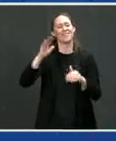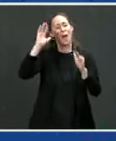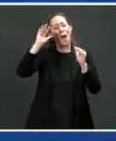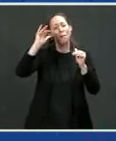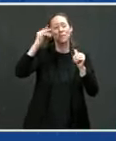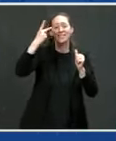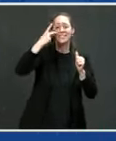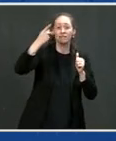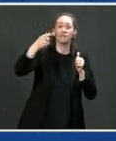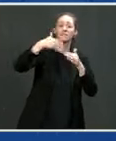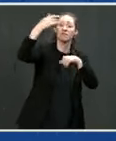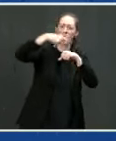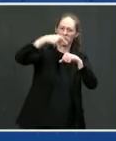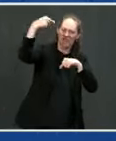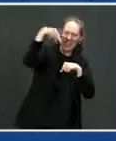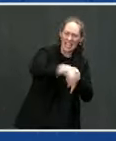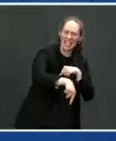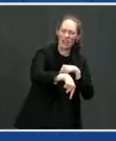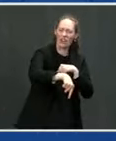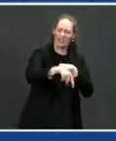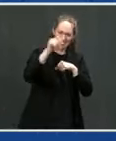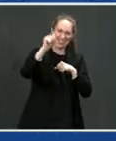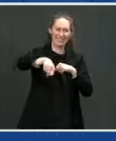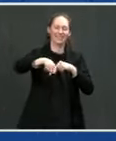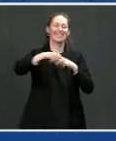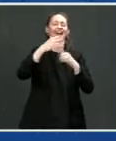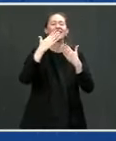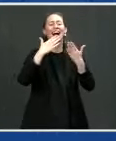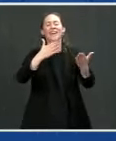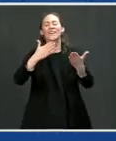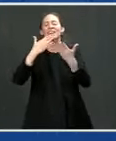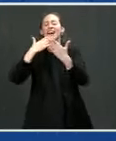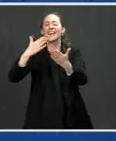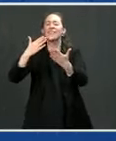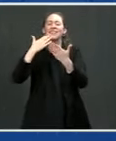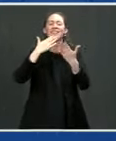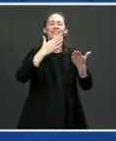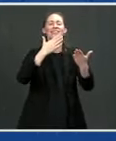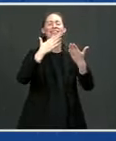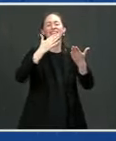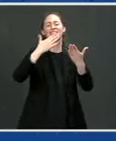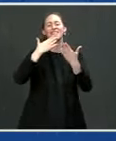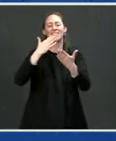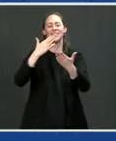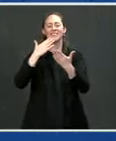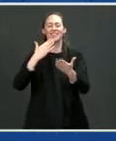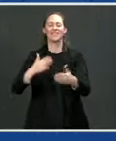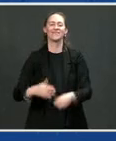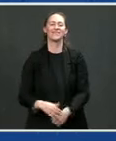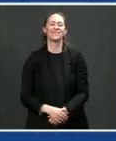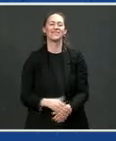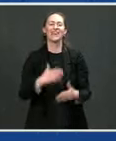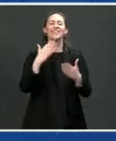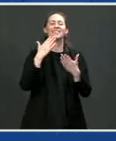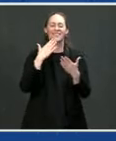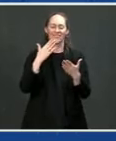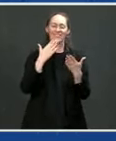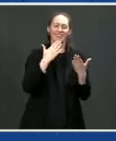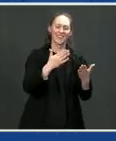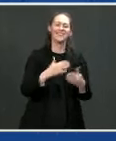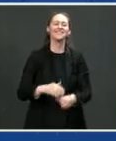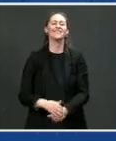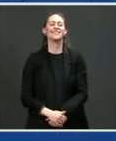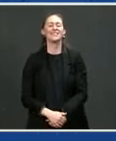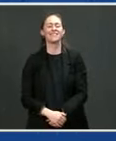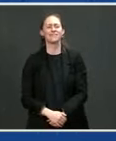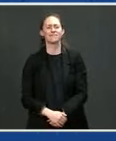forward to seeing you all. Thank you. Thank you, Jack, and the whole team. Thank you. Thanks, Mr. Mayor. Sir, that, uh,